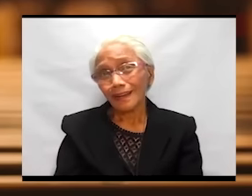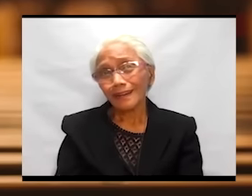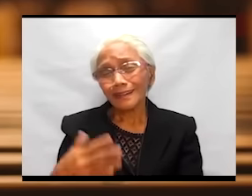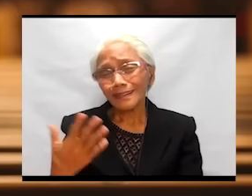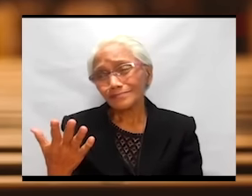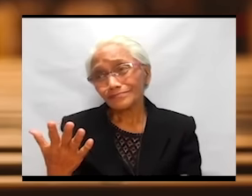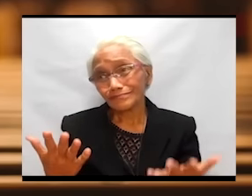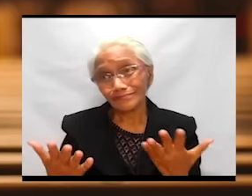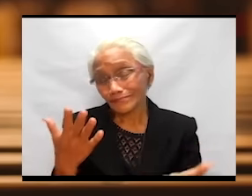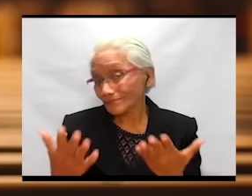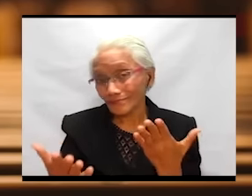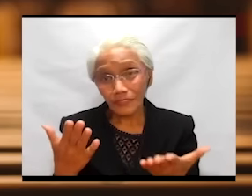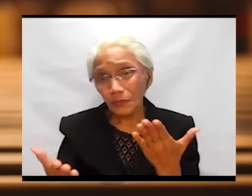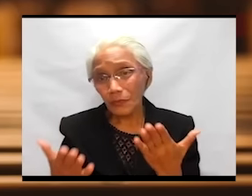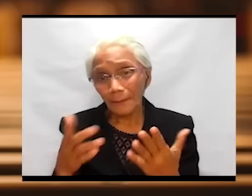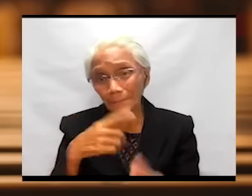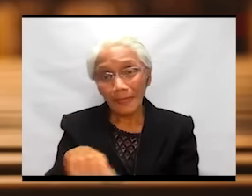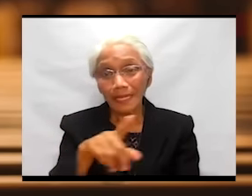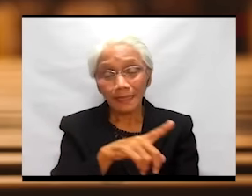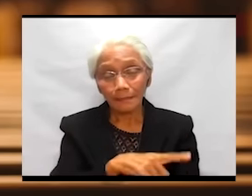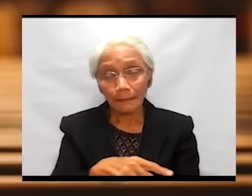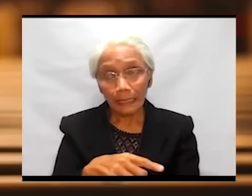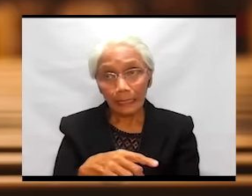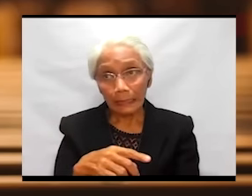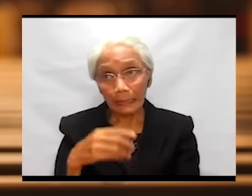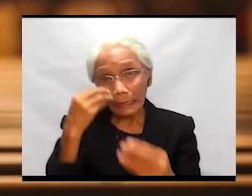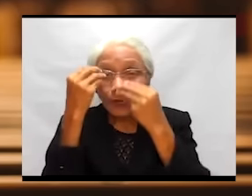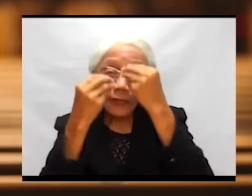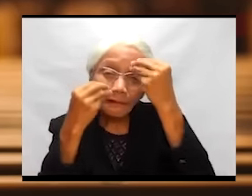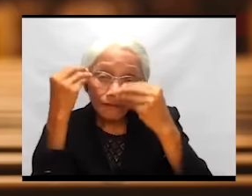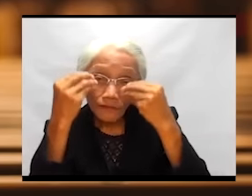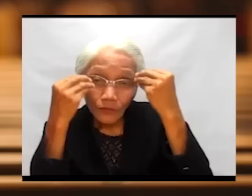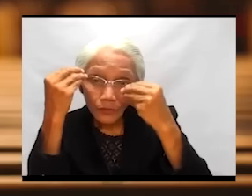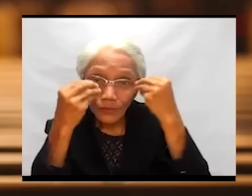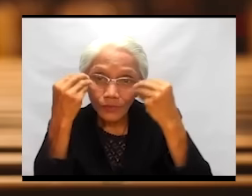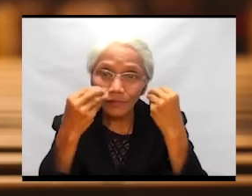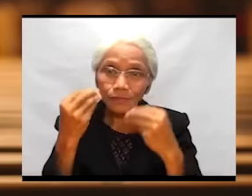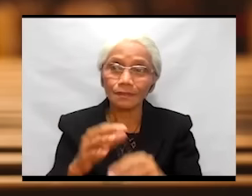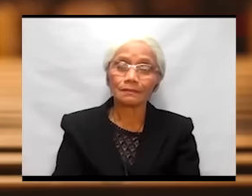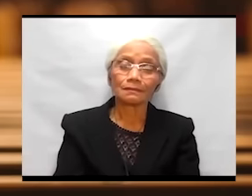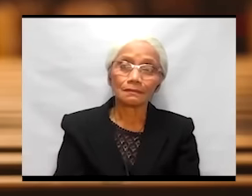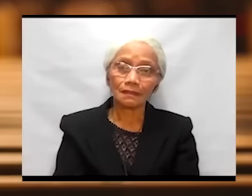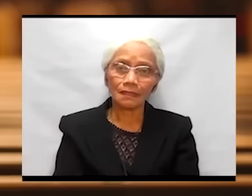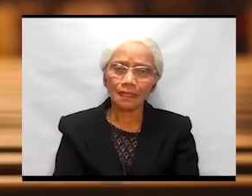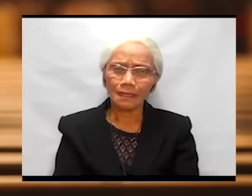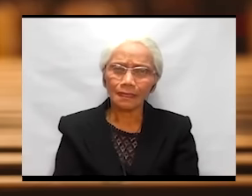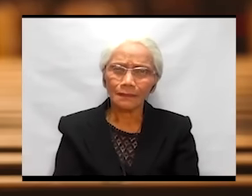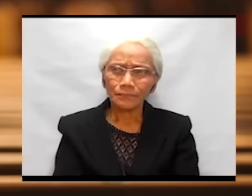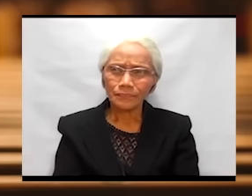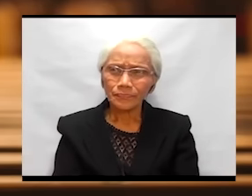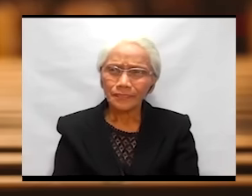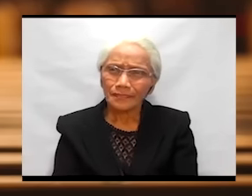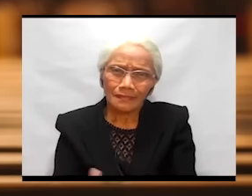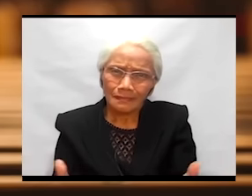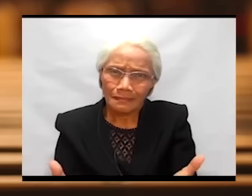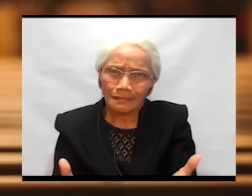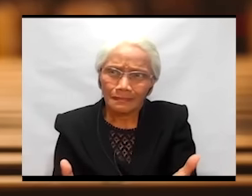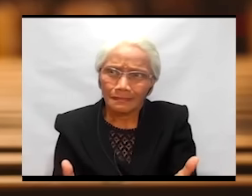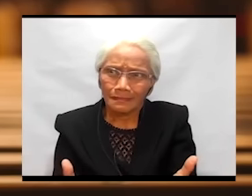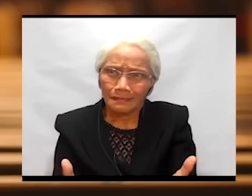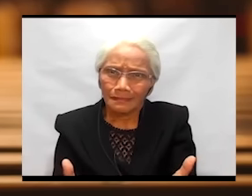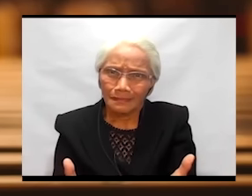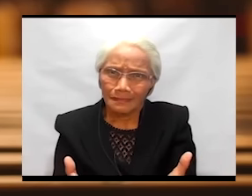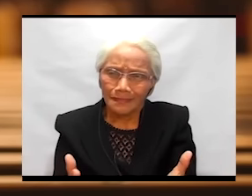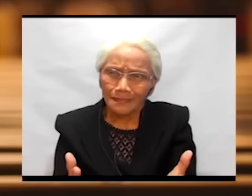we might be confused. No? We might be confused